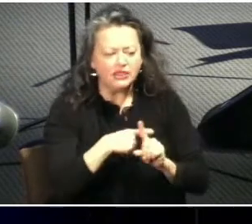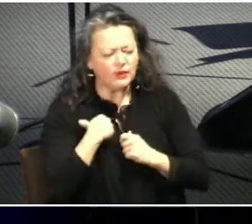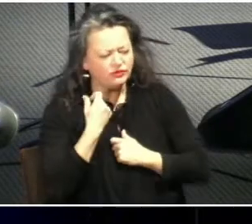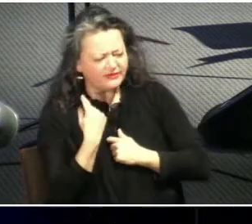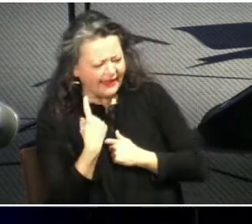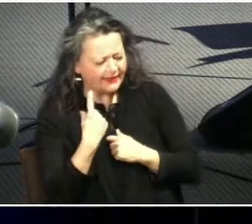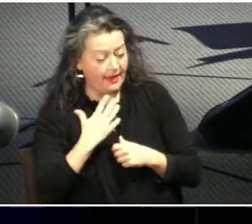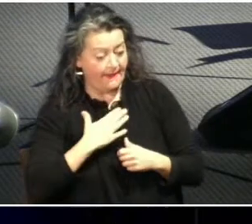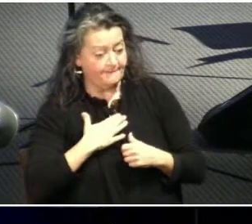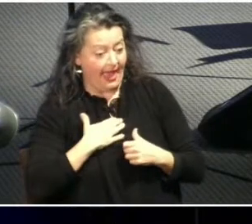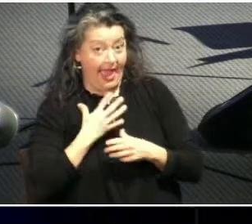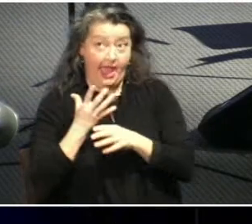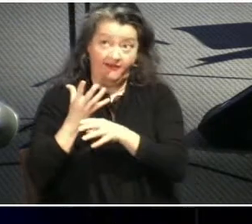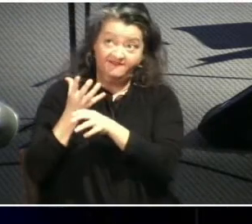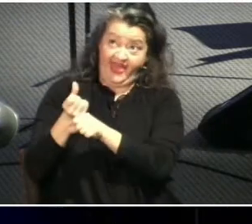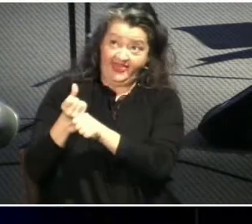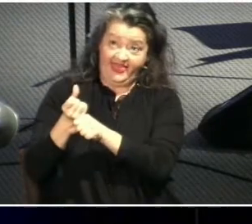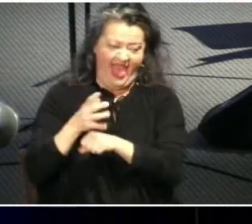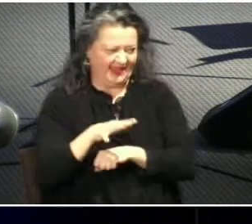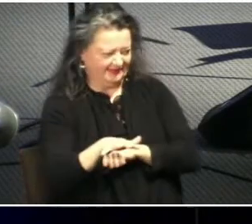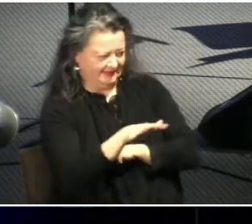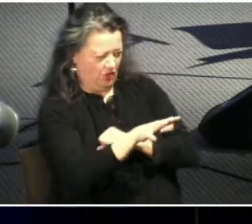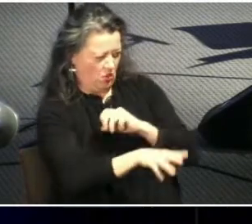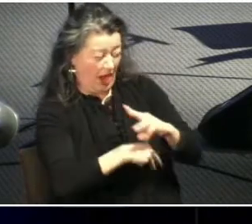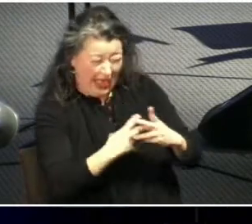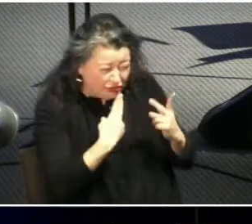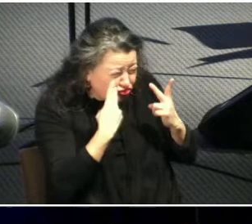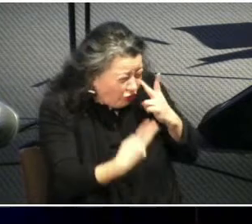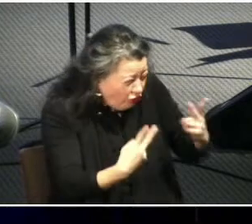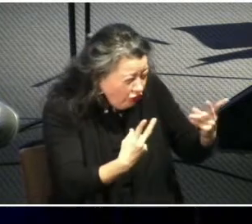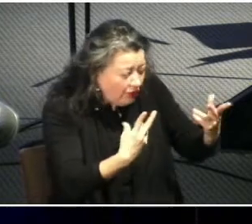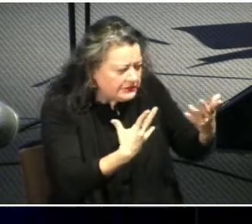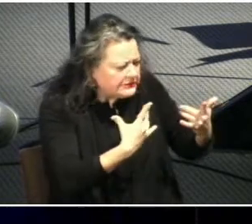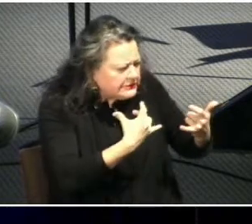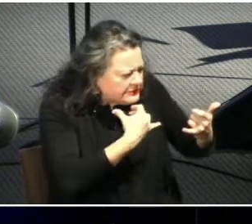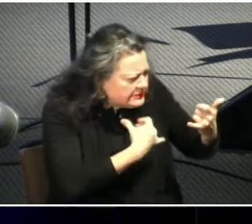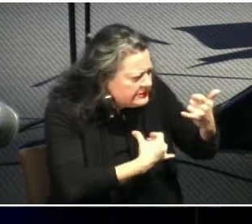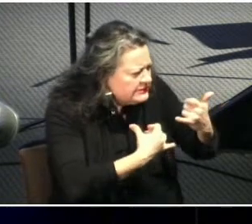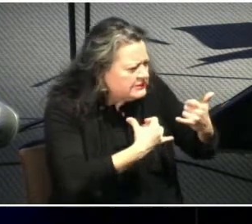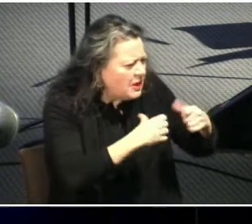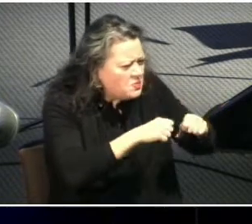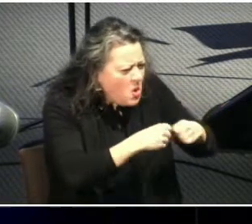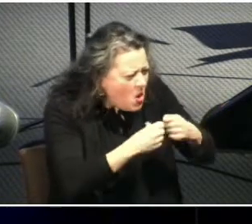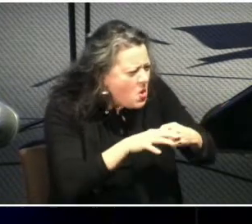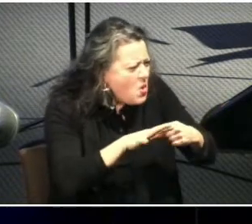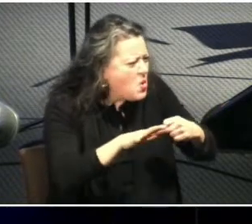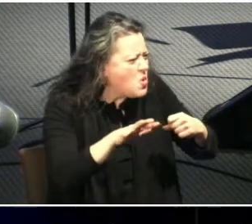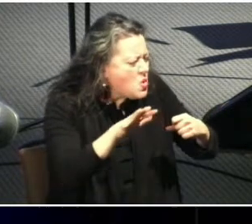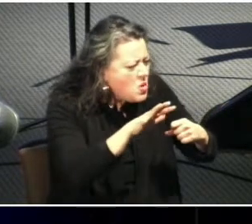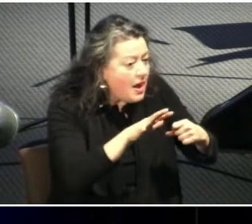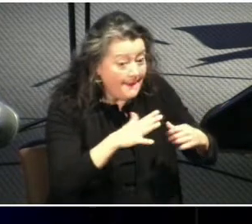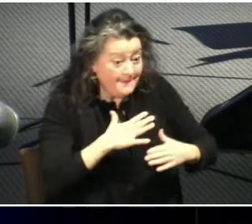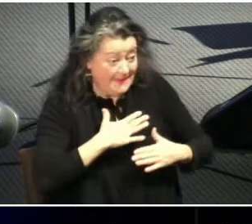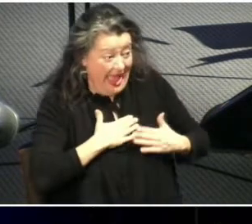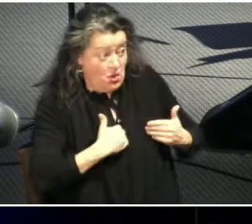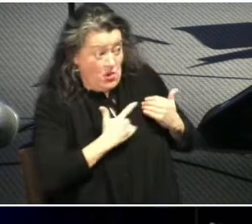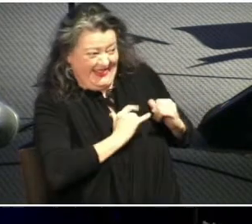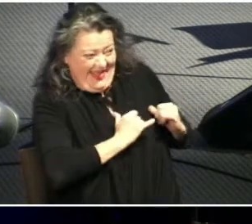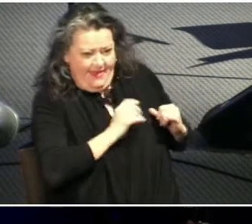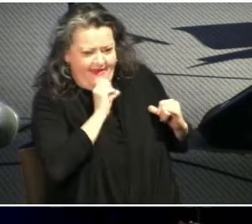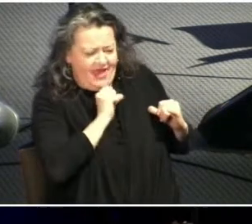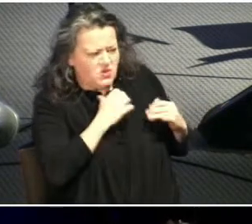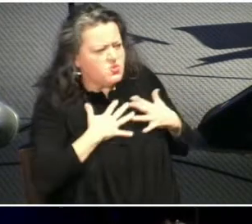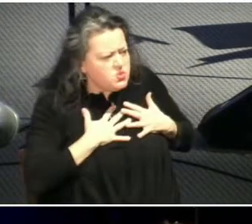with the world and the brokenness that i saw around me particularly among my own generation within